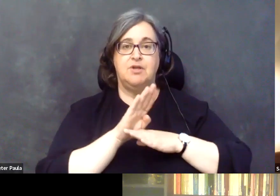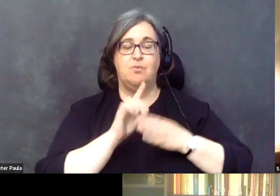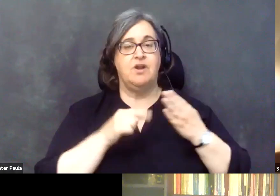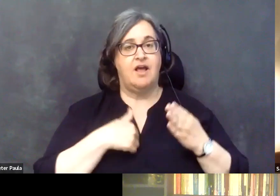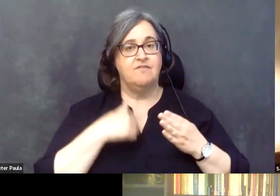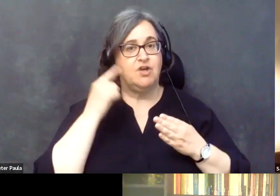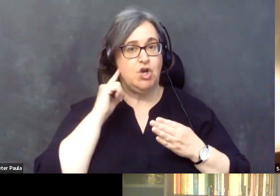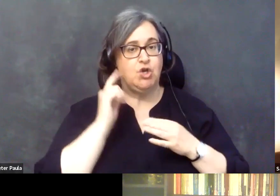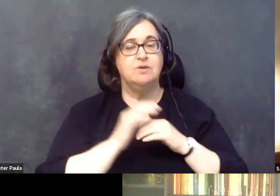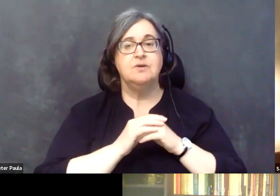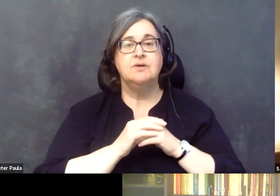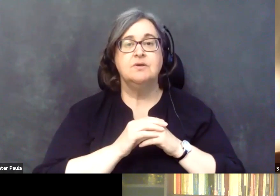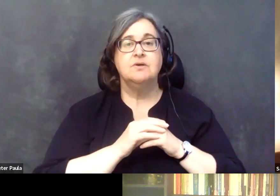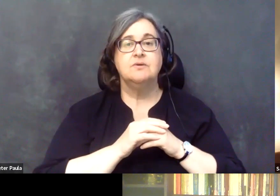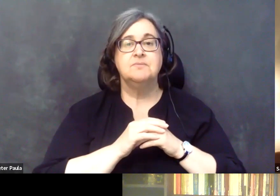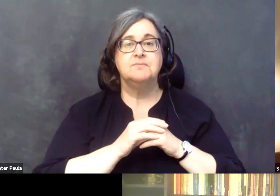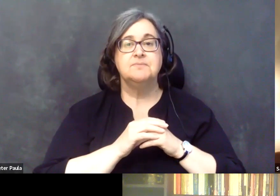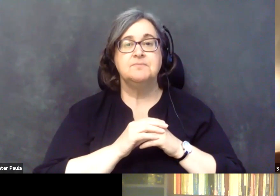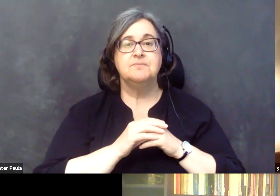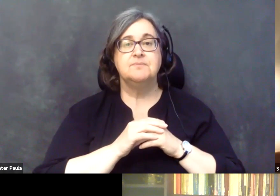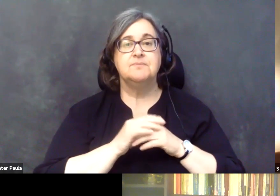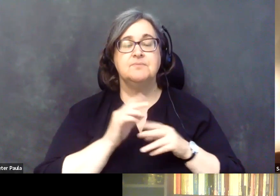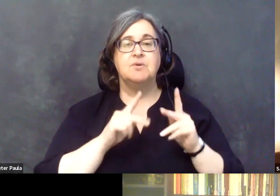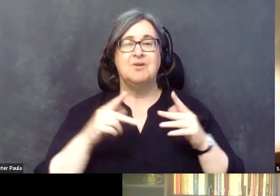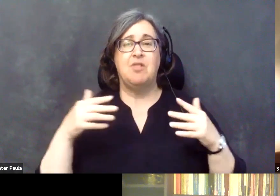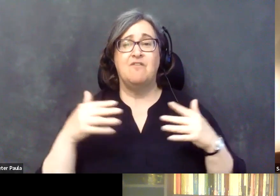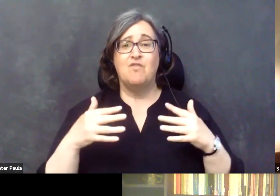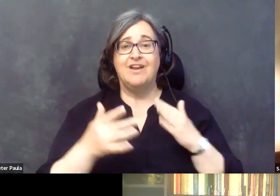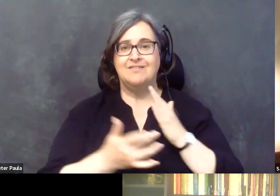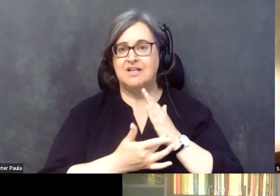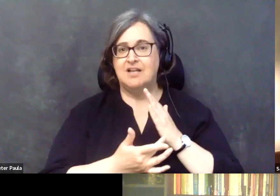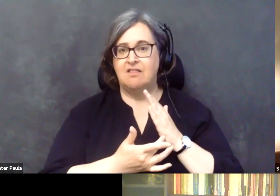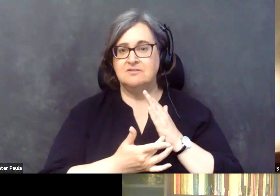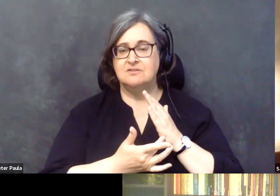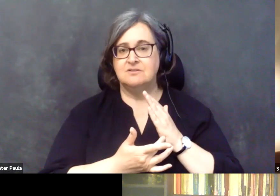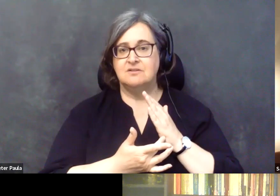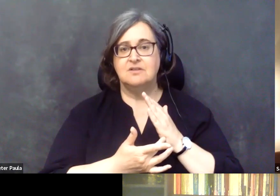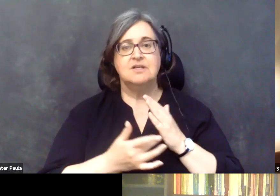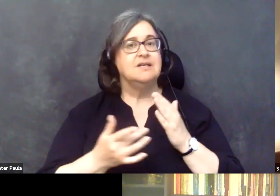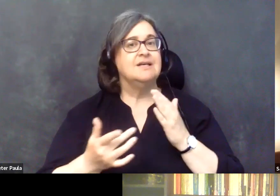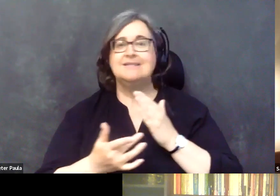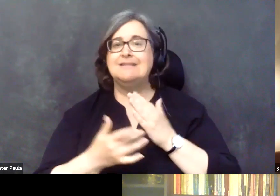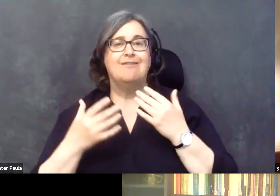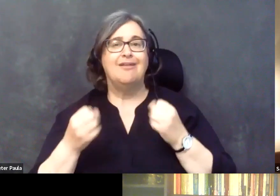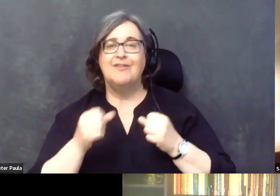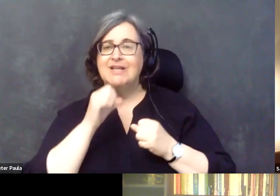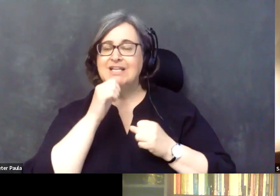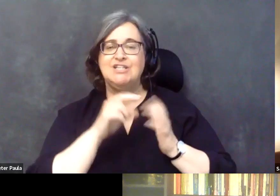is that, you know, people are afraid of technology and, and telehealth doesn't mean